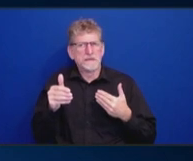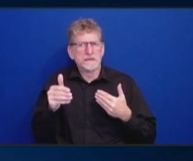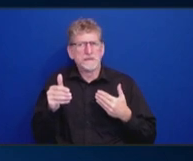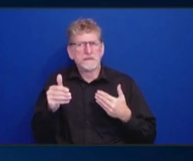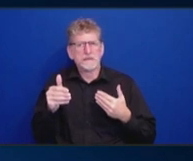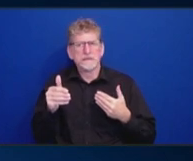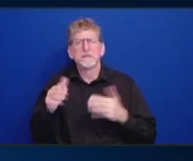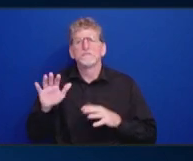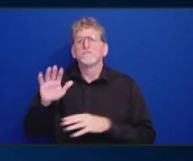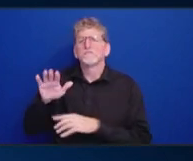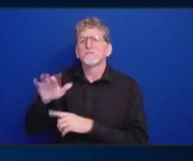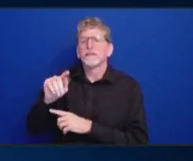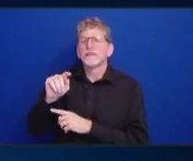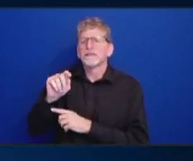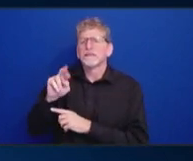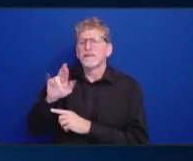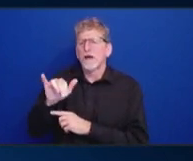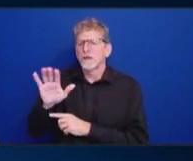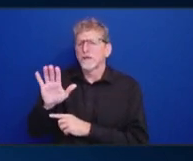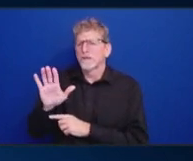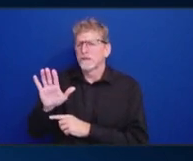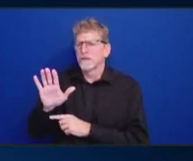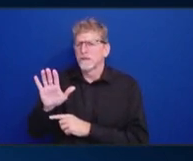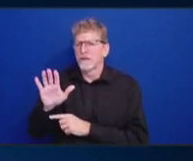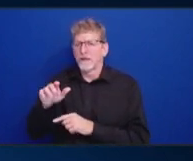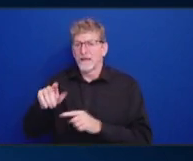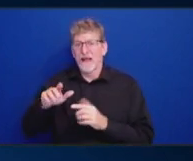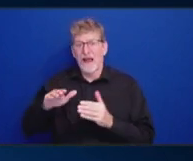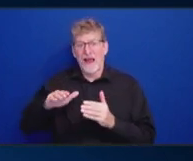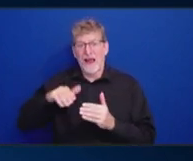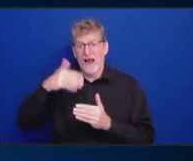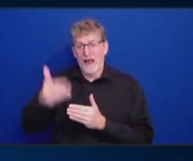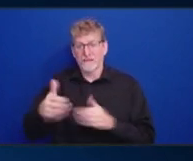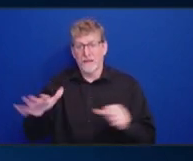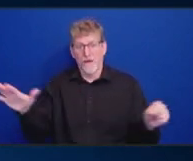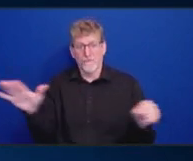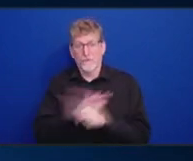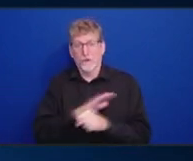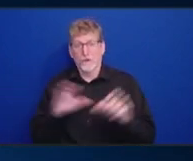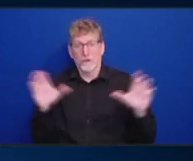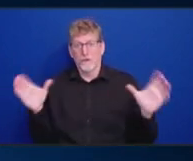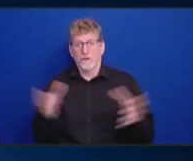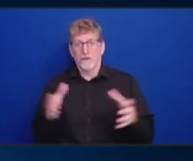sense. Thank you. With all due respect, but also knowing the urgency of .